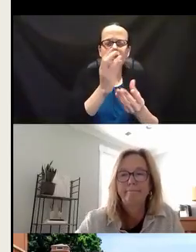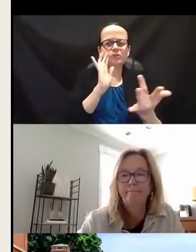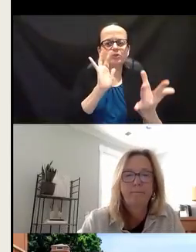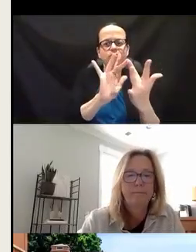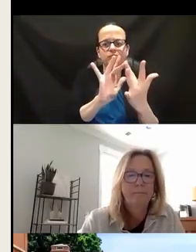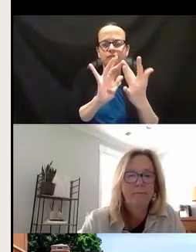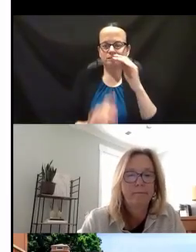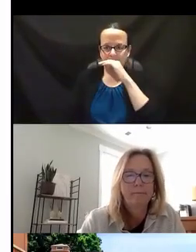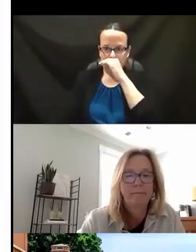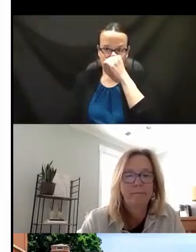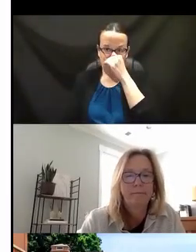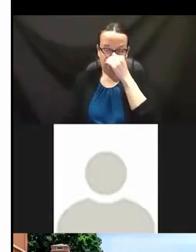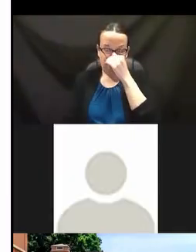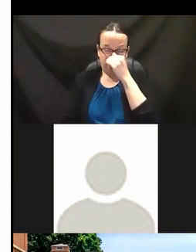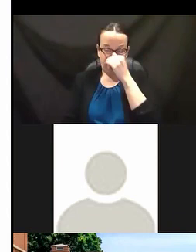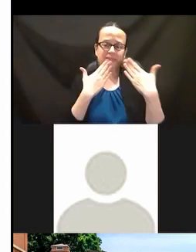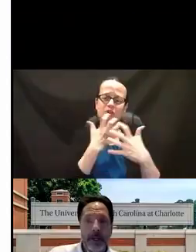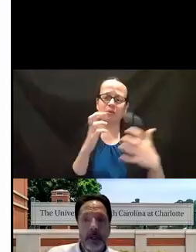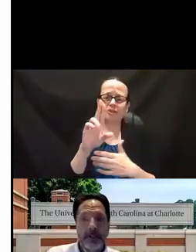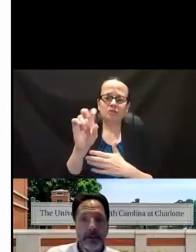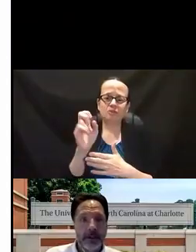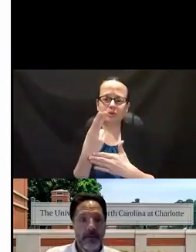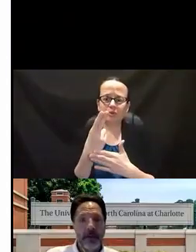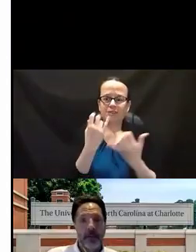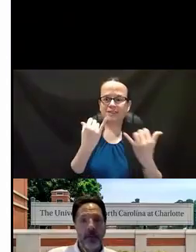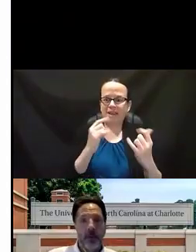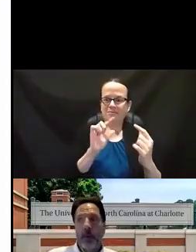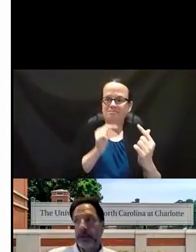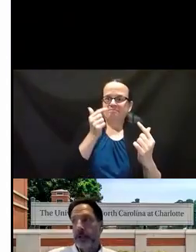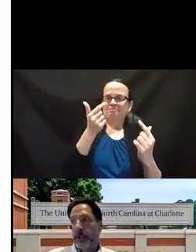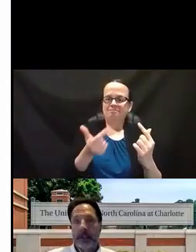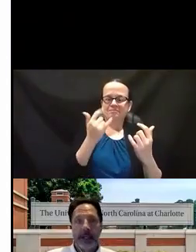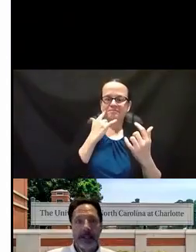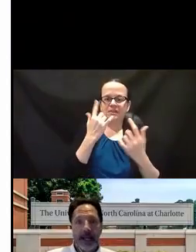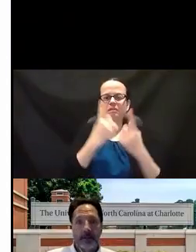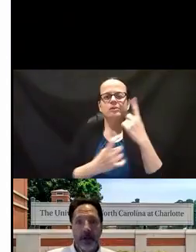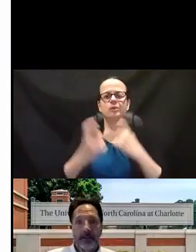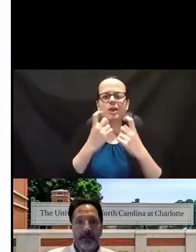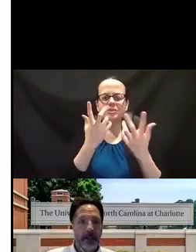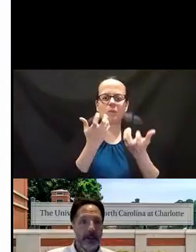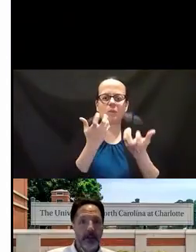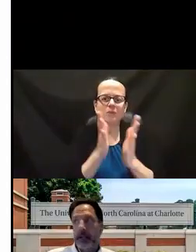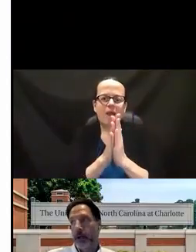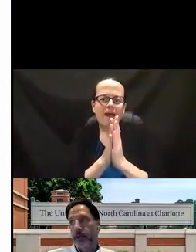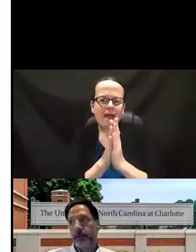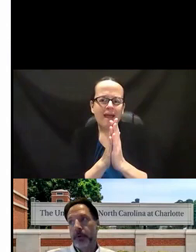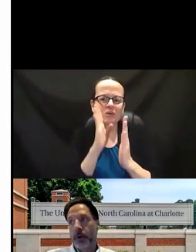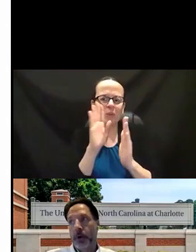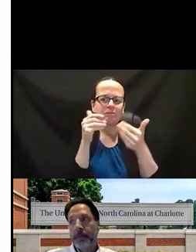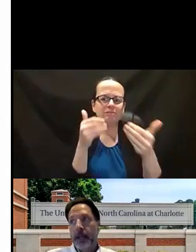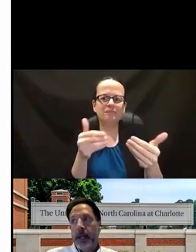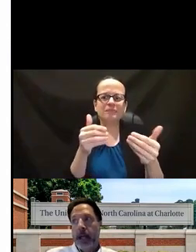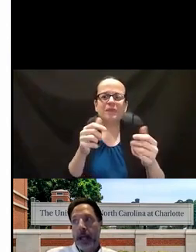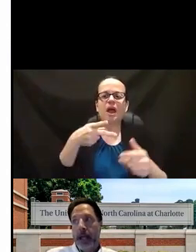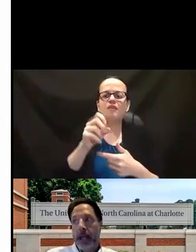Great. Thank you so much, Ruth. And we're now going to turn this over. And we have a poll question we'd like to ask you all. So we're going to go ahead and launch a